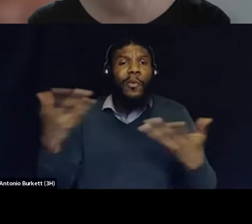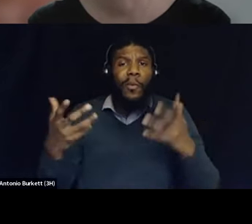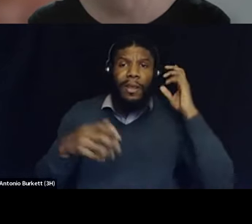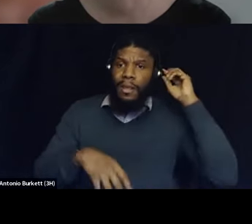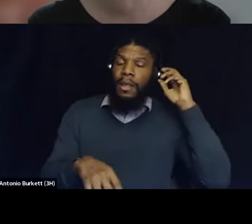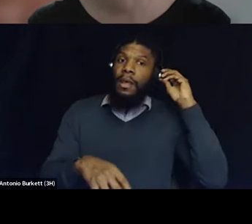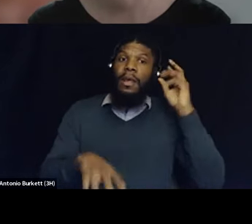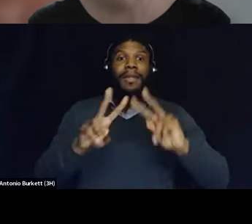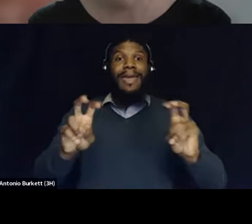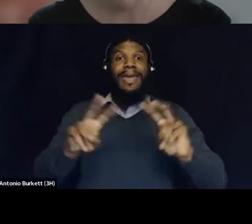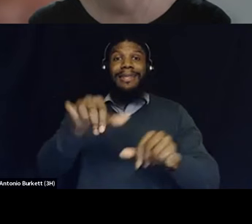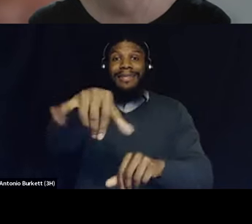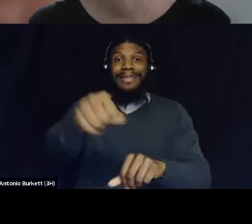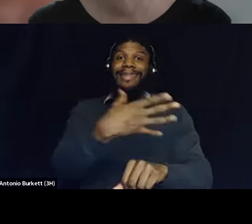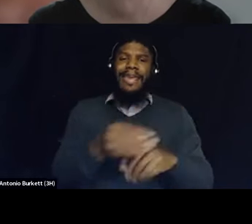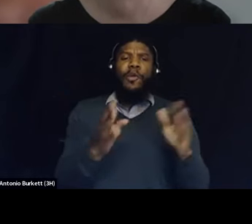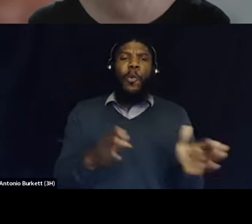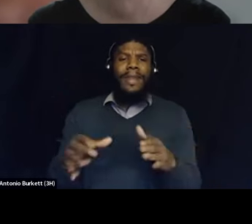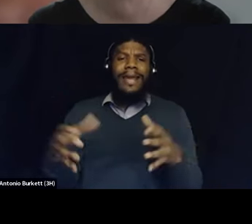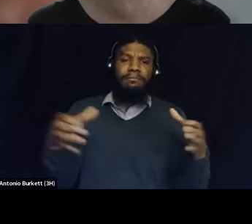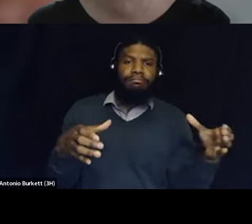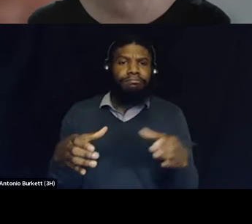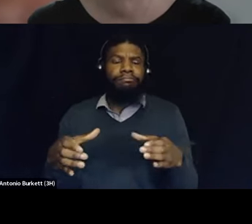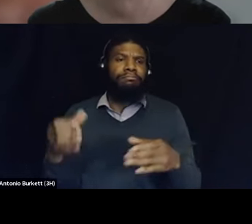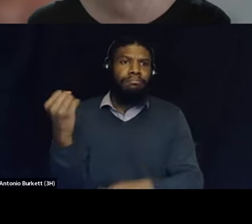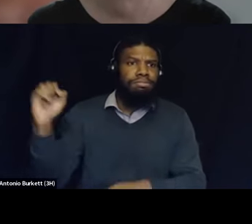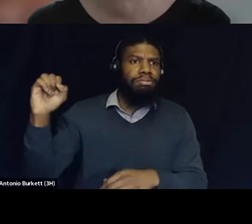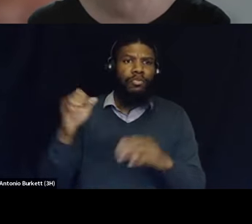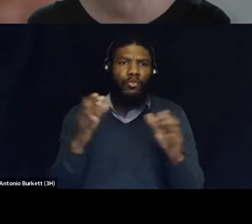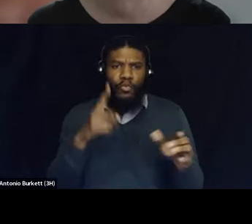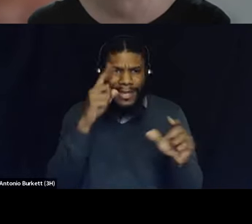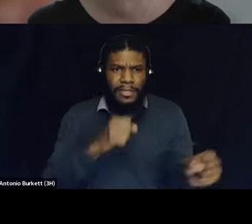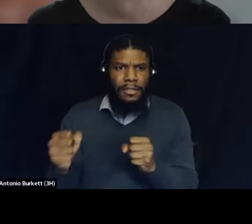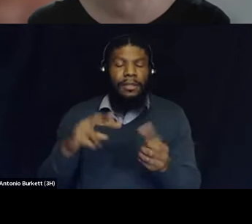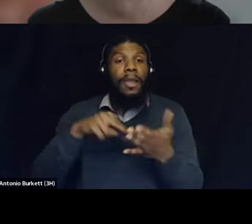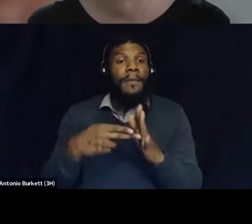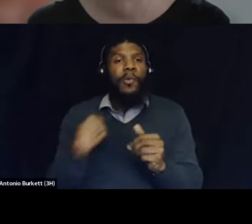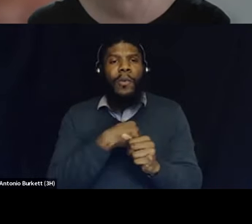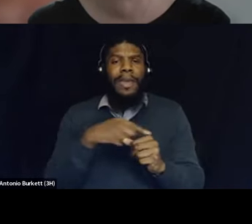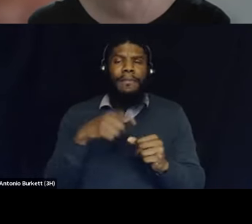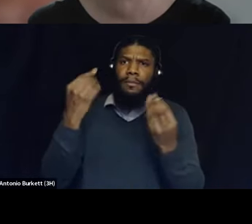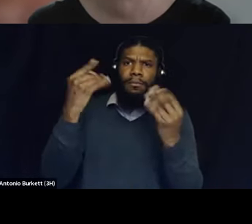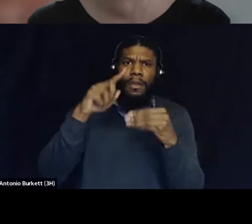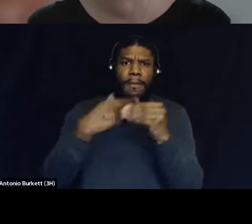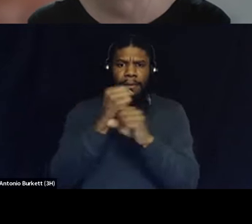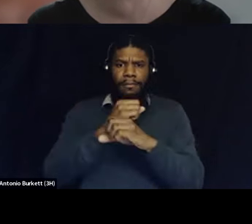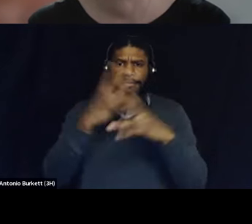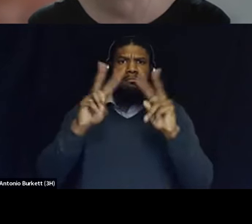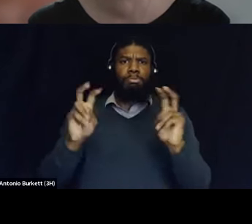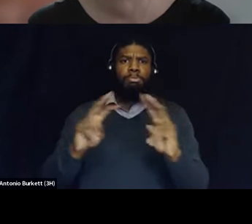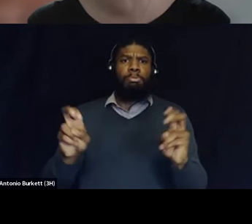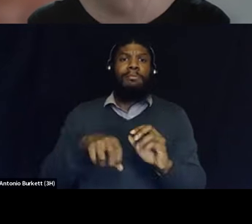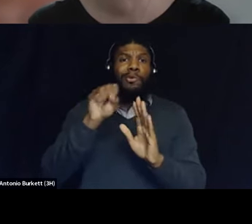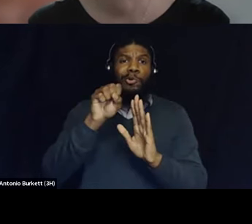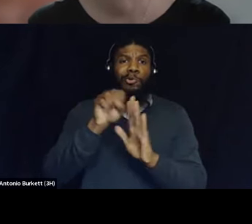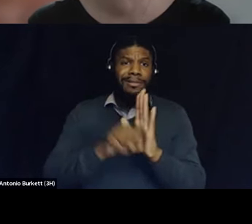about it but also an organizing strategy right and that means that we have to be able to really think about our local policies our state policies